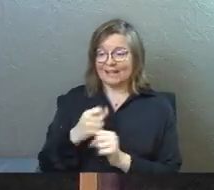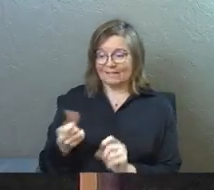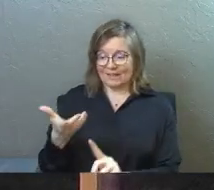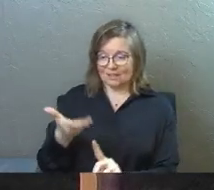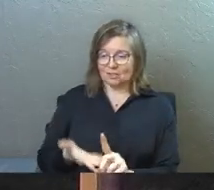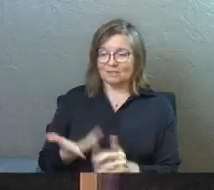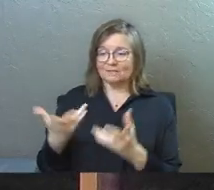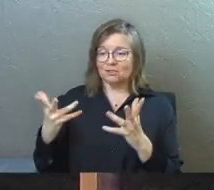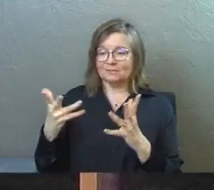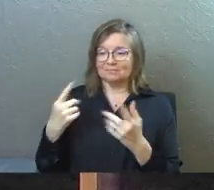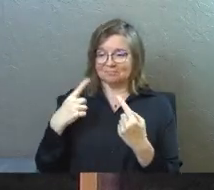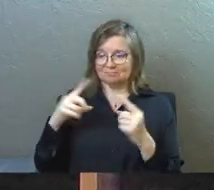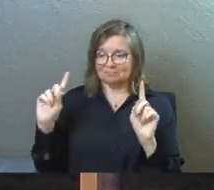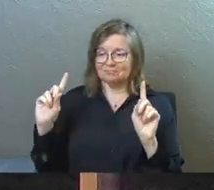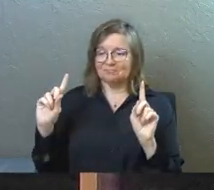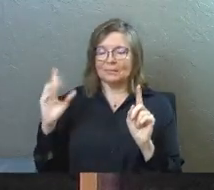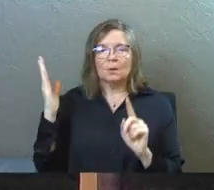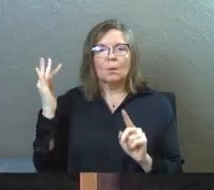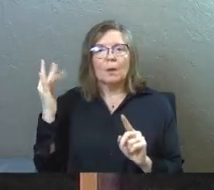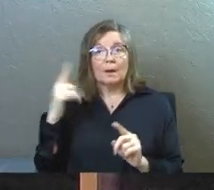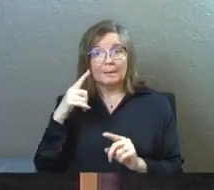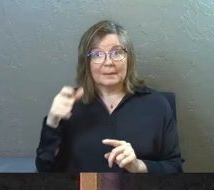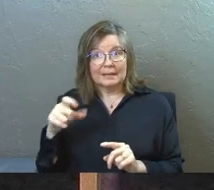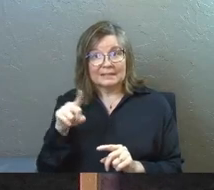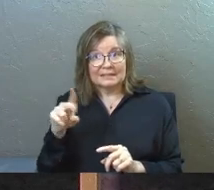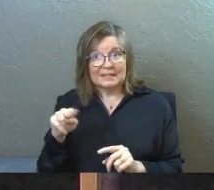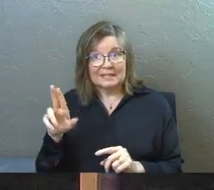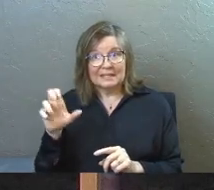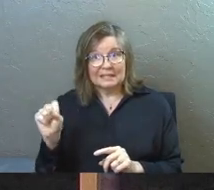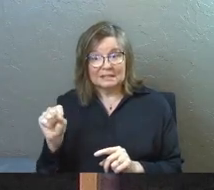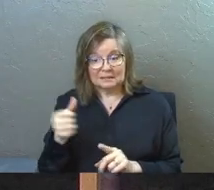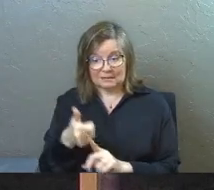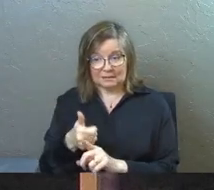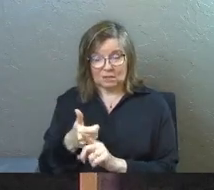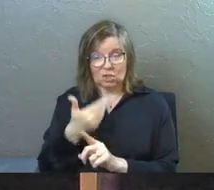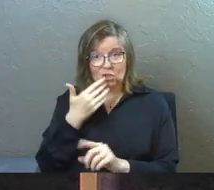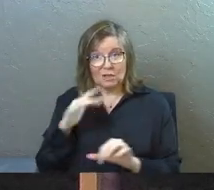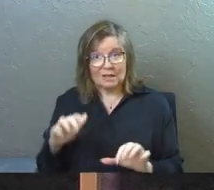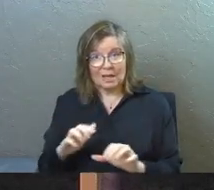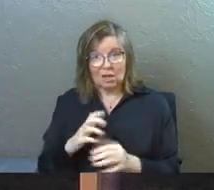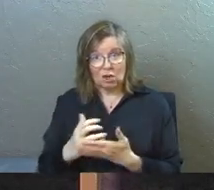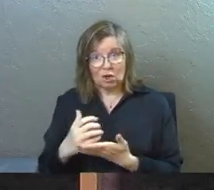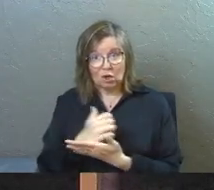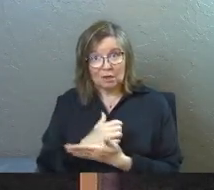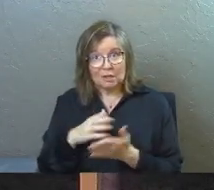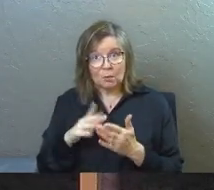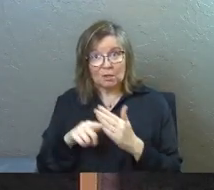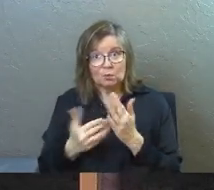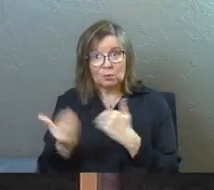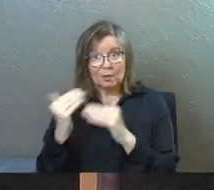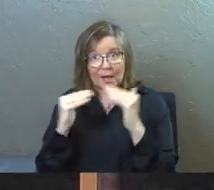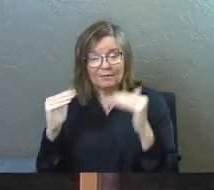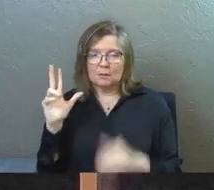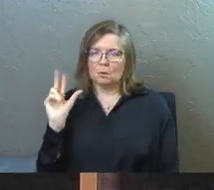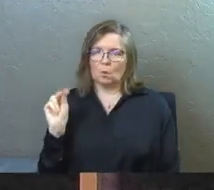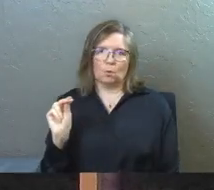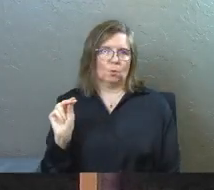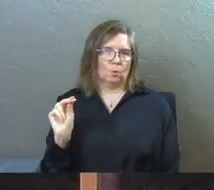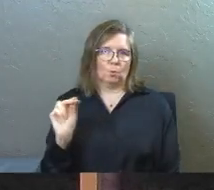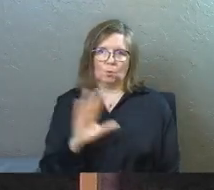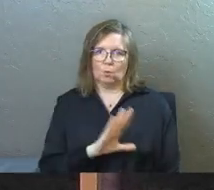has come to this house. Why? Is it because Zacchaeus by his good action earned his way to heaven? No.